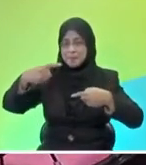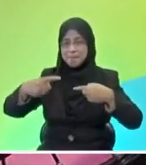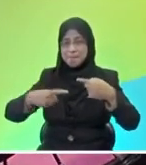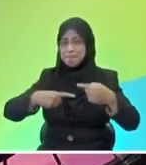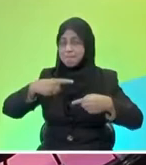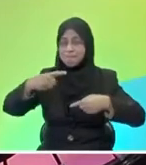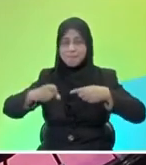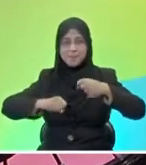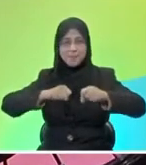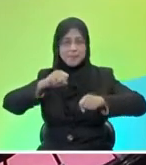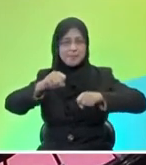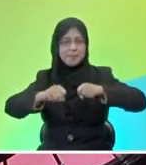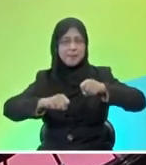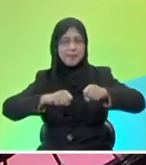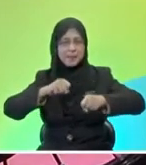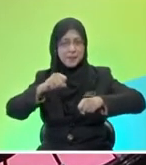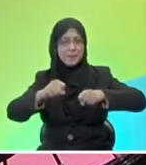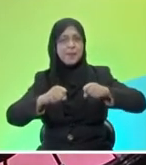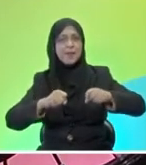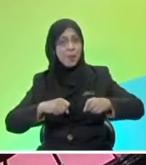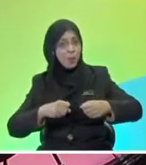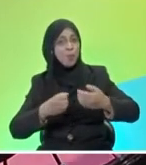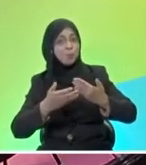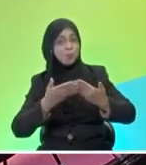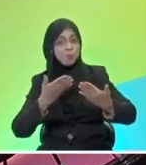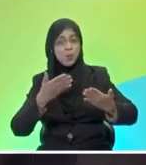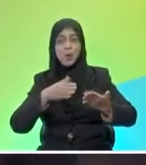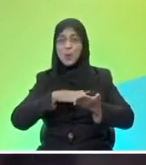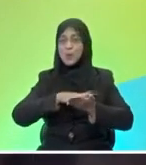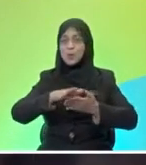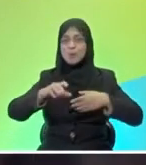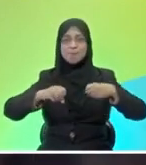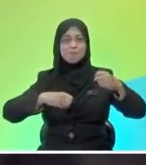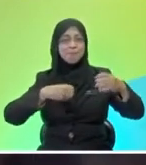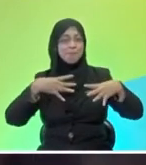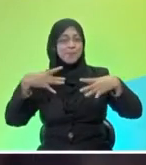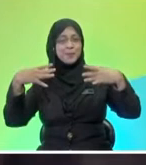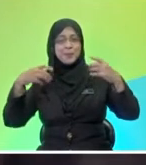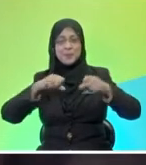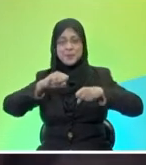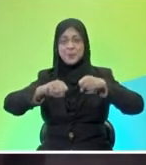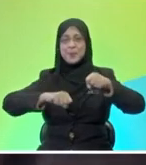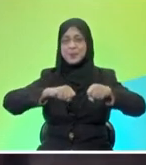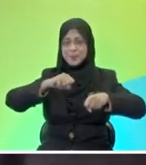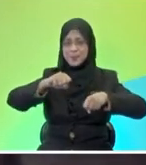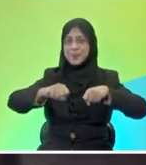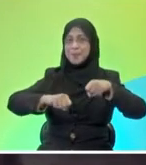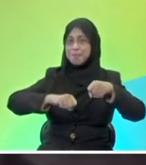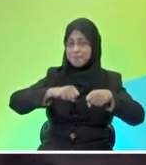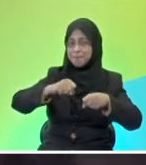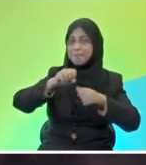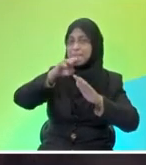cycle try to cycle on it and you realize that it is smoother therefore it reduces the friction